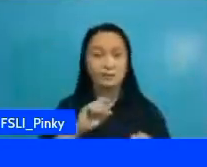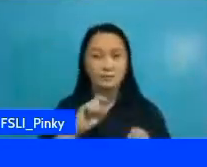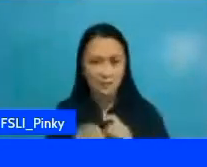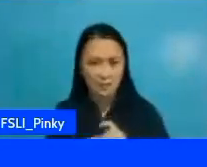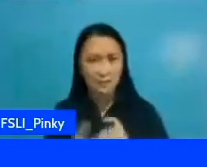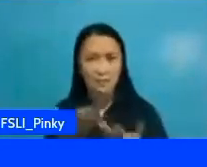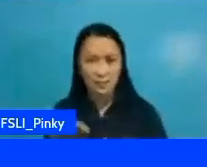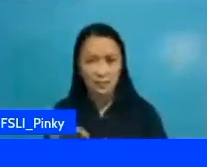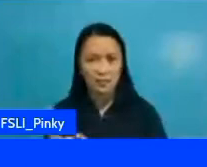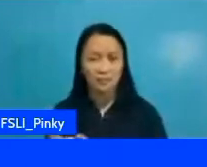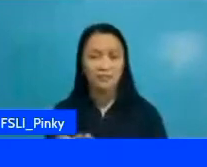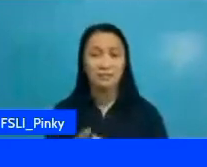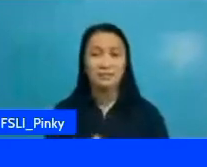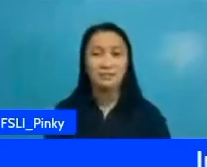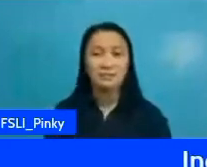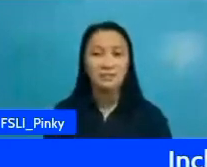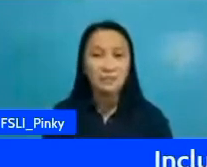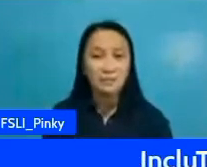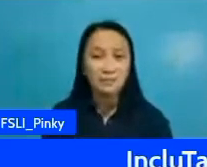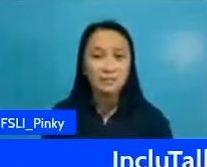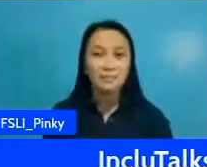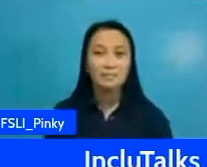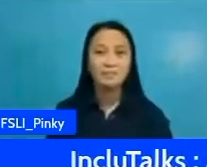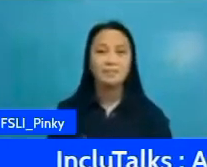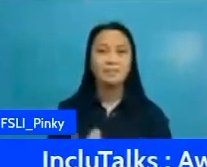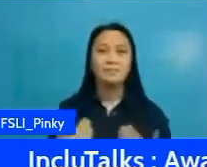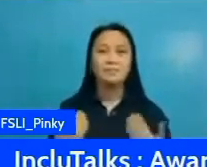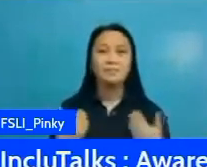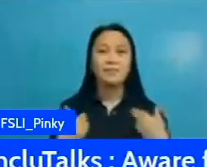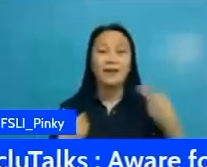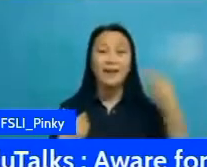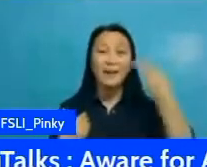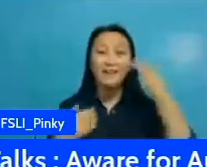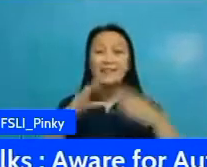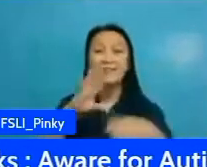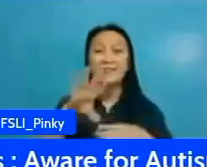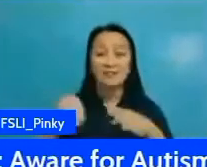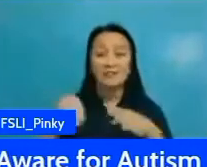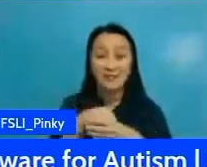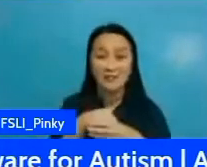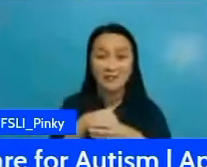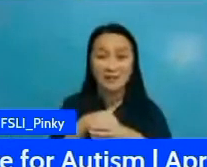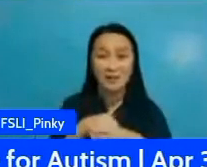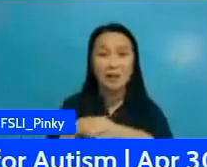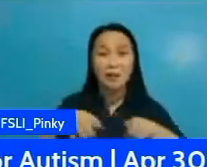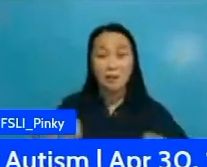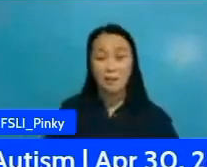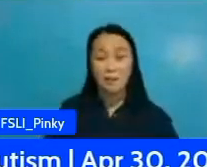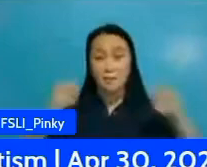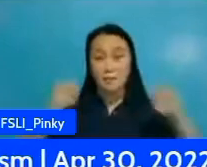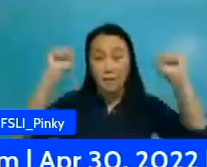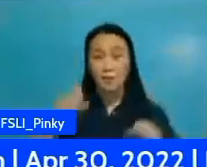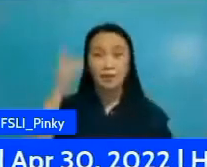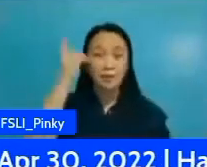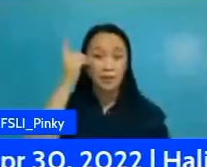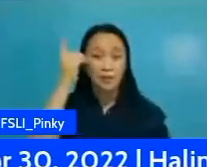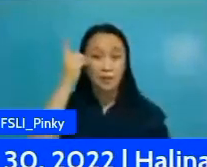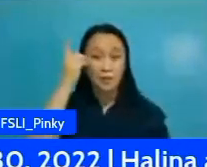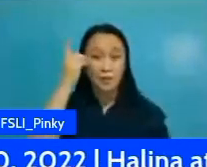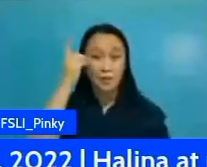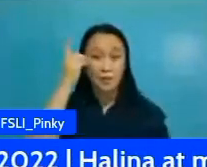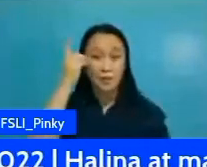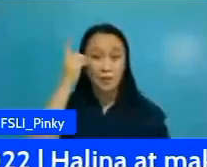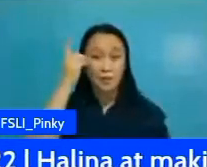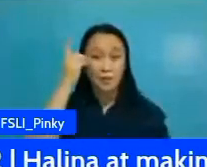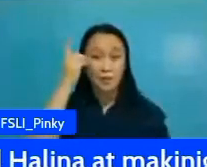henry participated as a power lifter while derrick participated as family support yet both boys learned